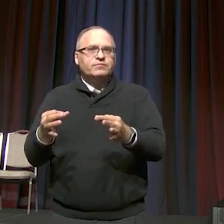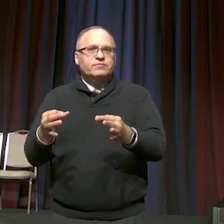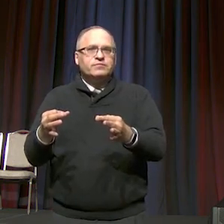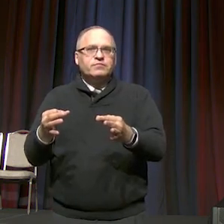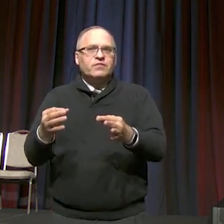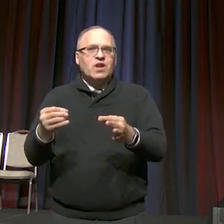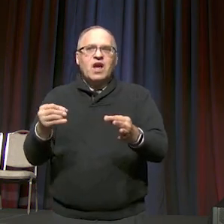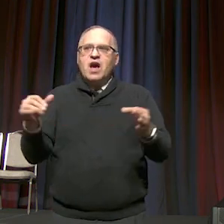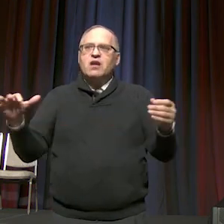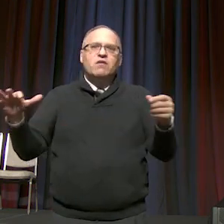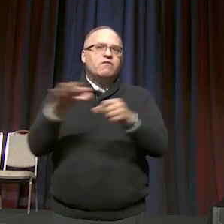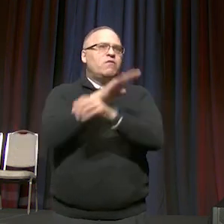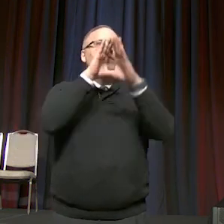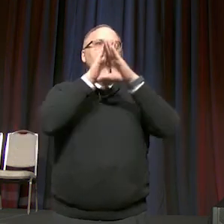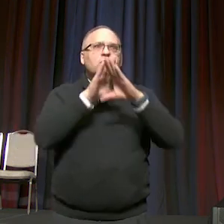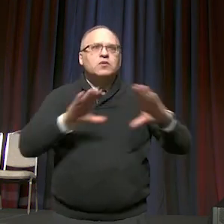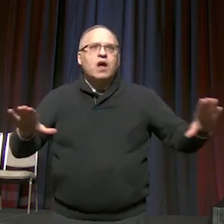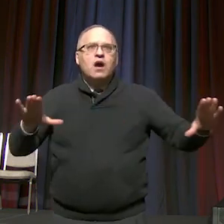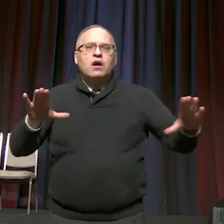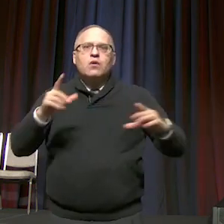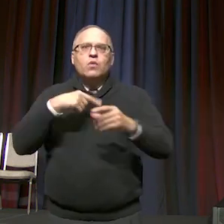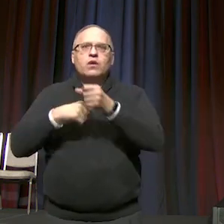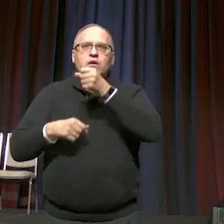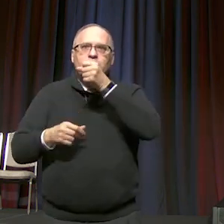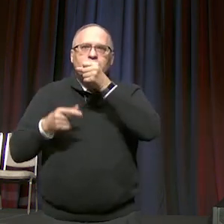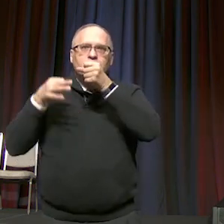total silence in the room when it was announced.